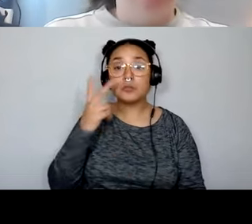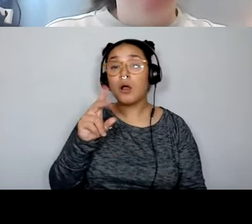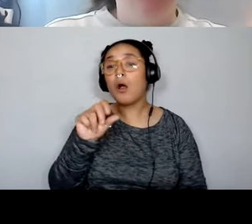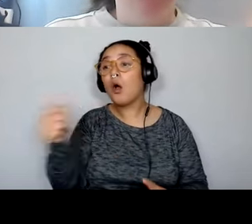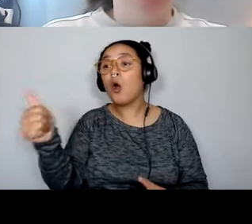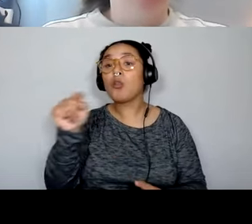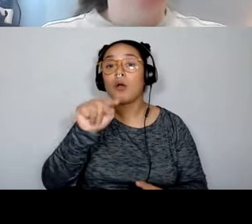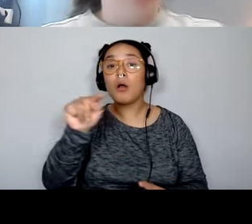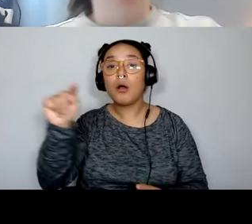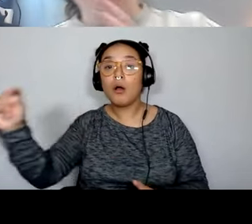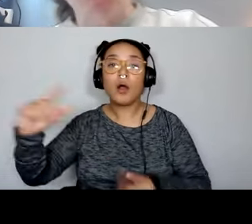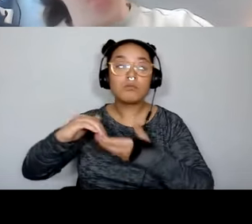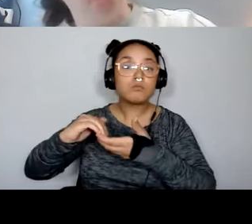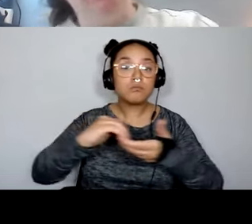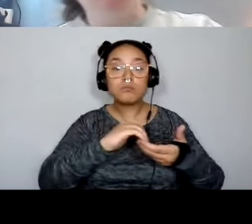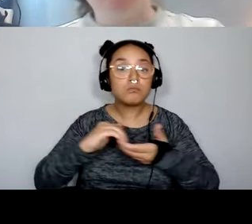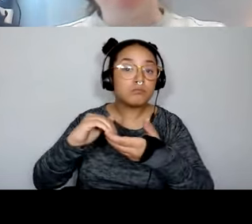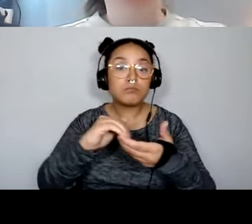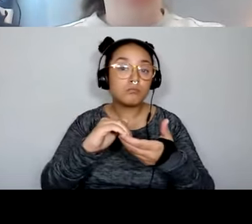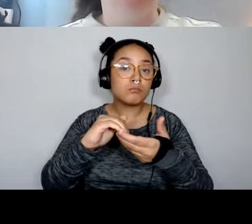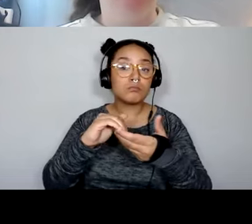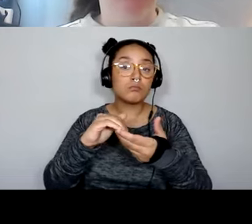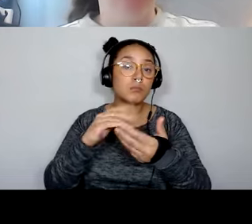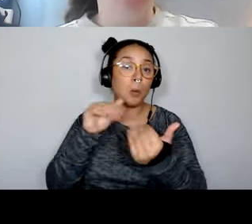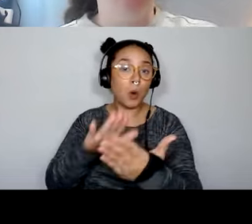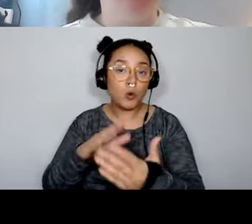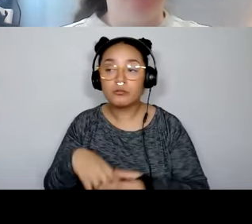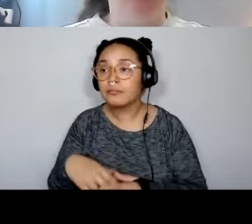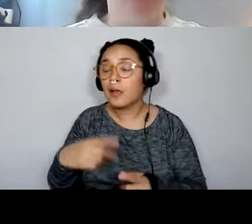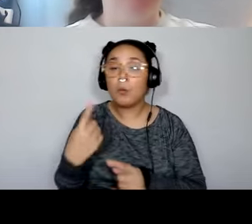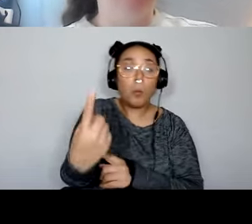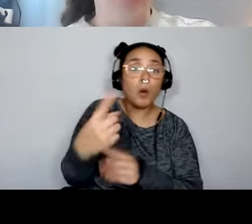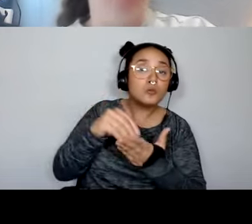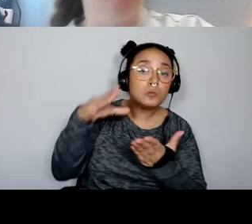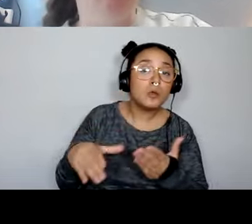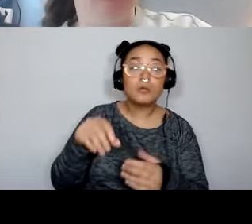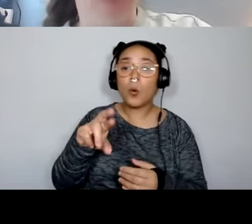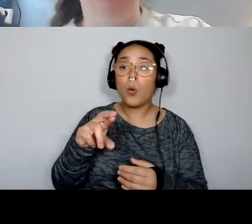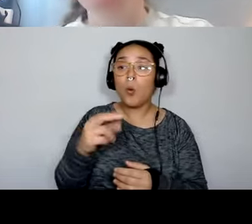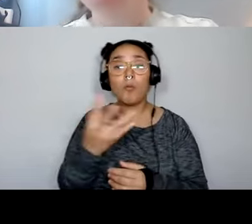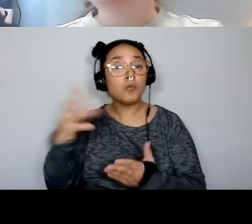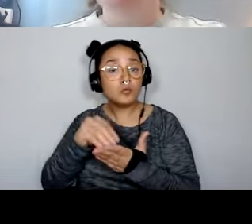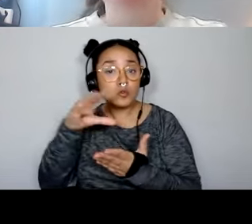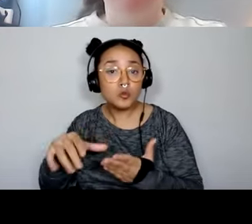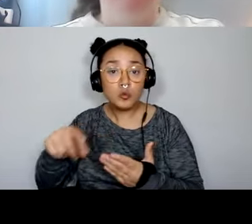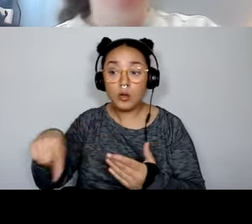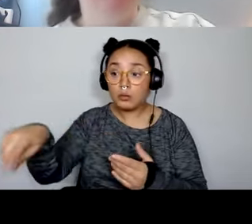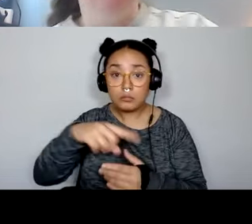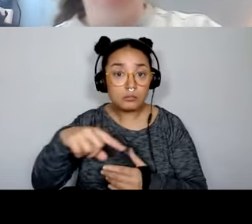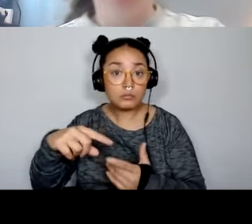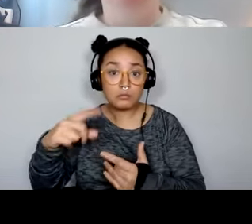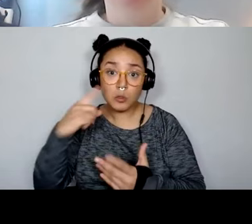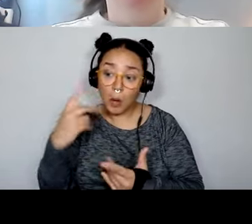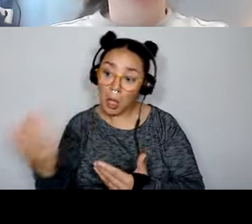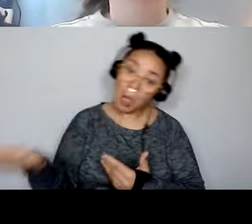other collaborative models where if there was one or a couple of students who worked on your project, who you want to bring on, um, as a